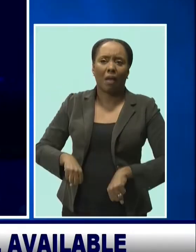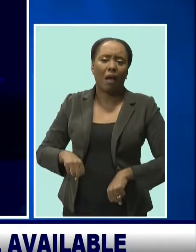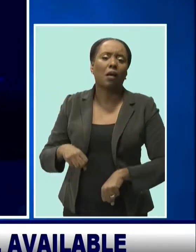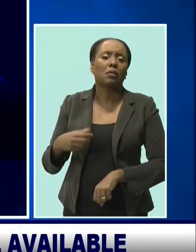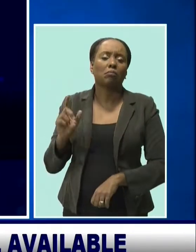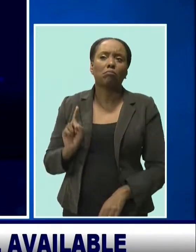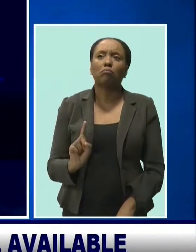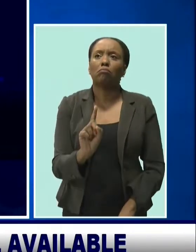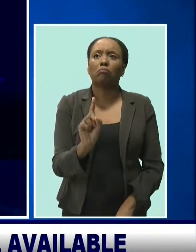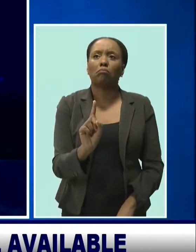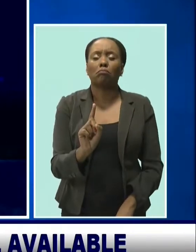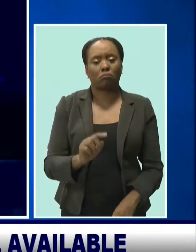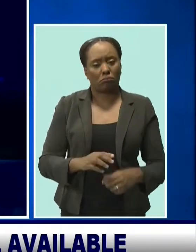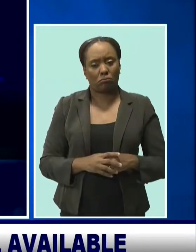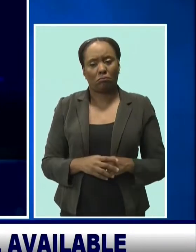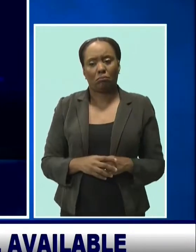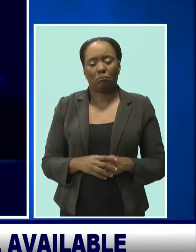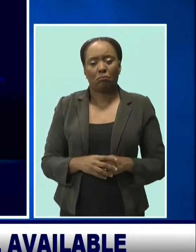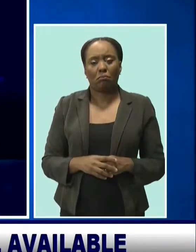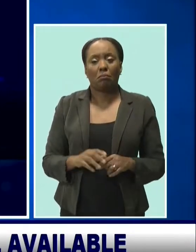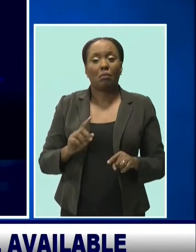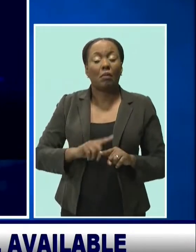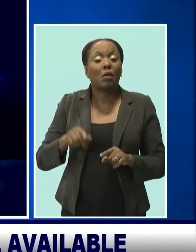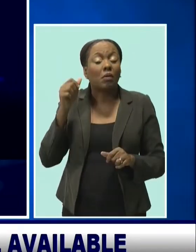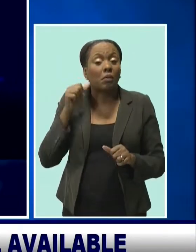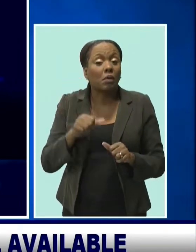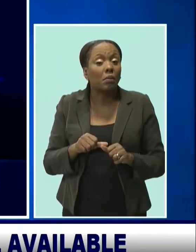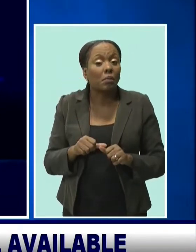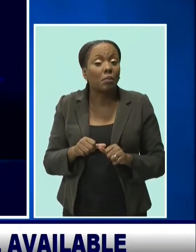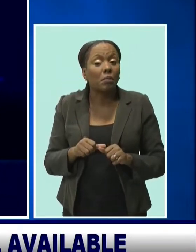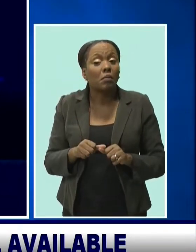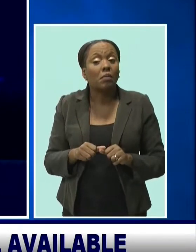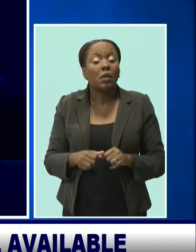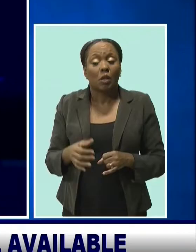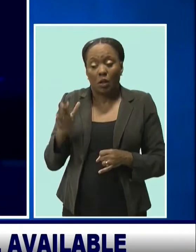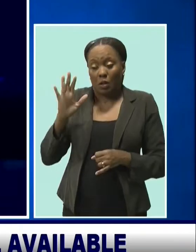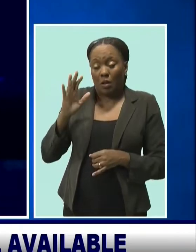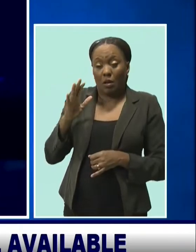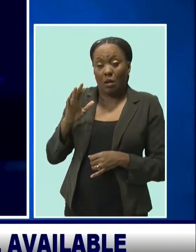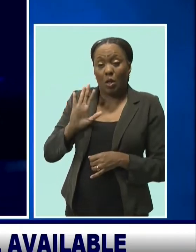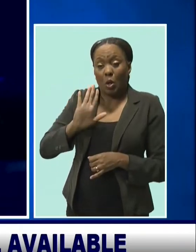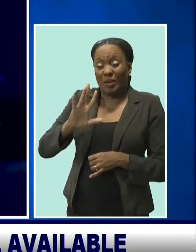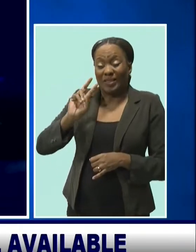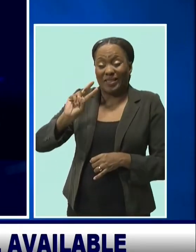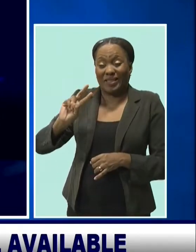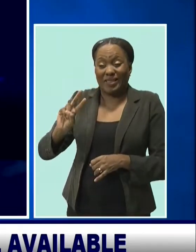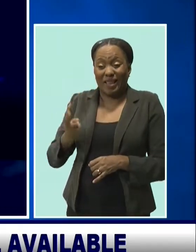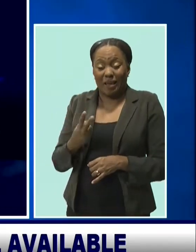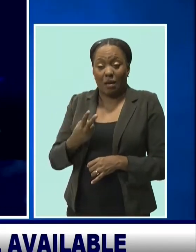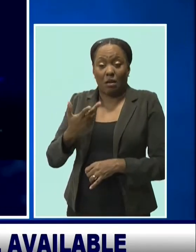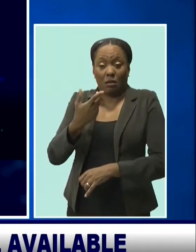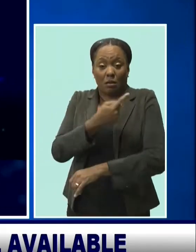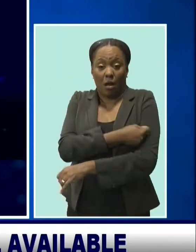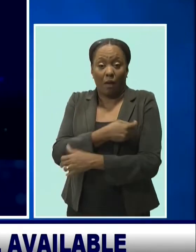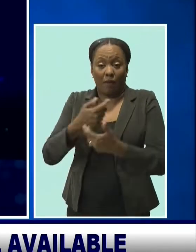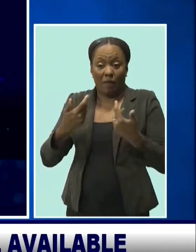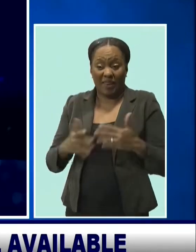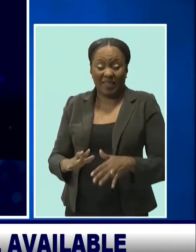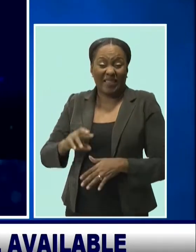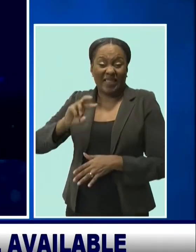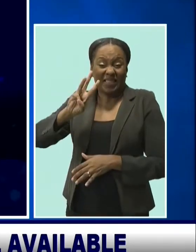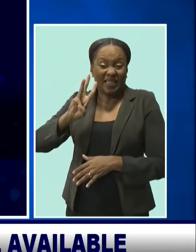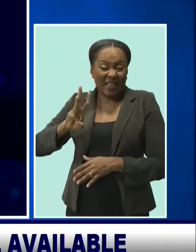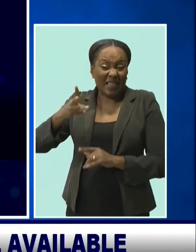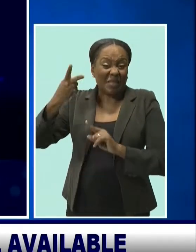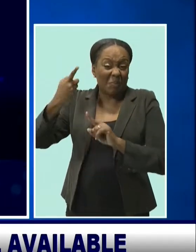you must have waited six months since your last dose. So you